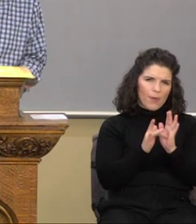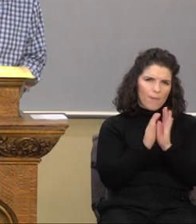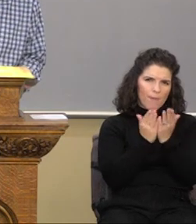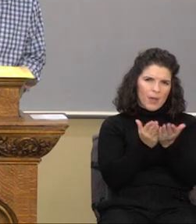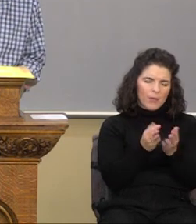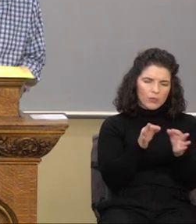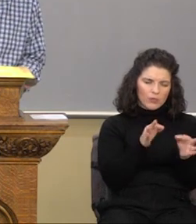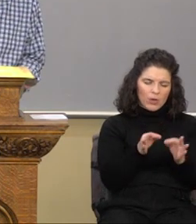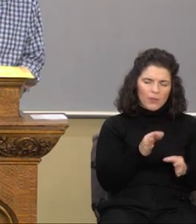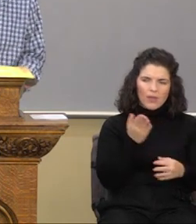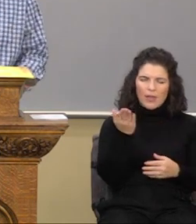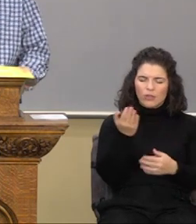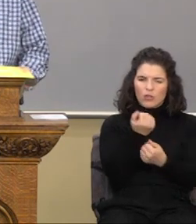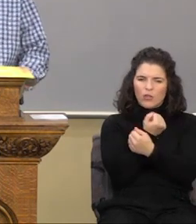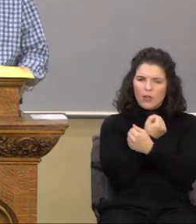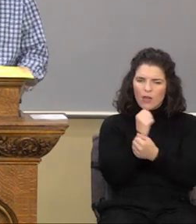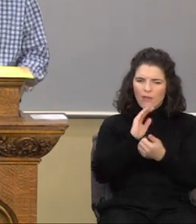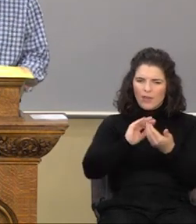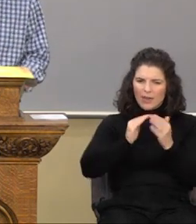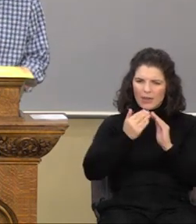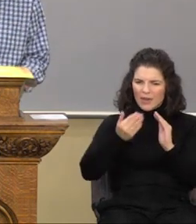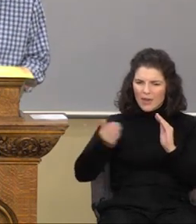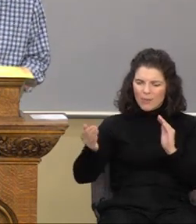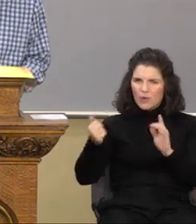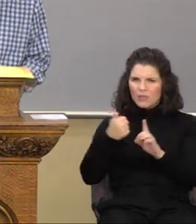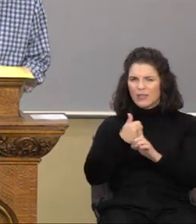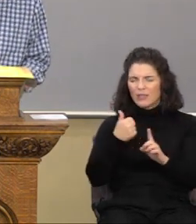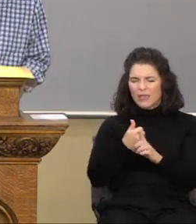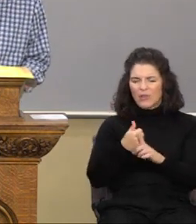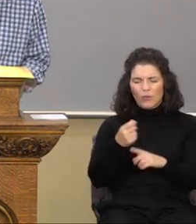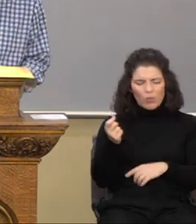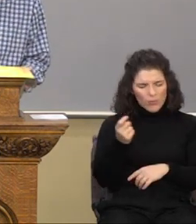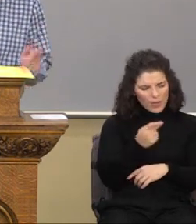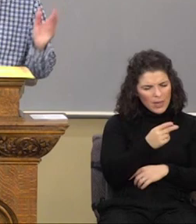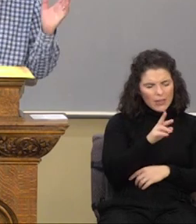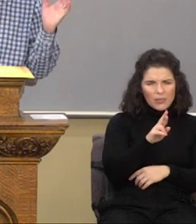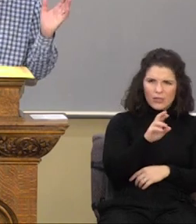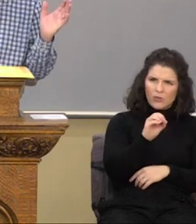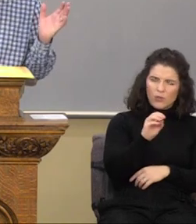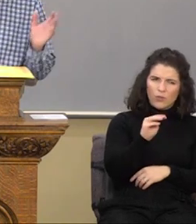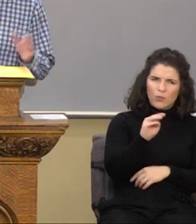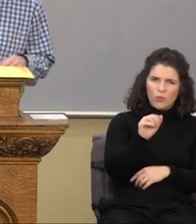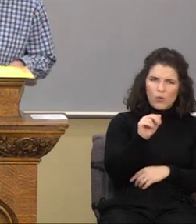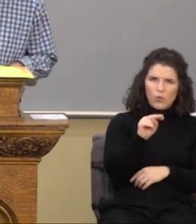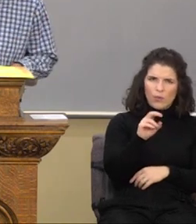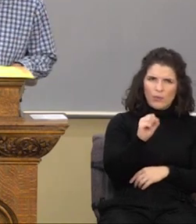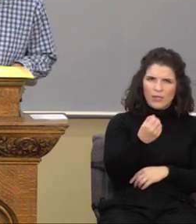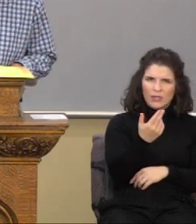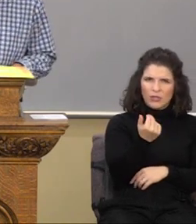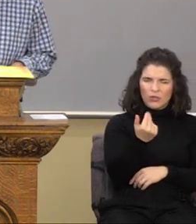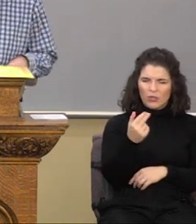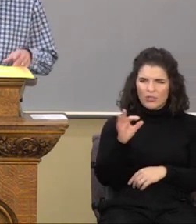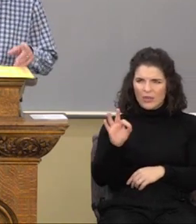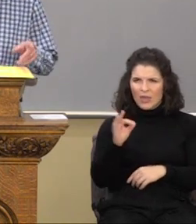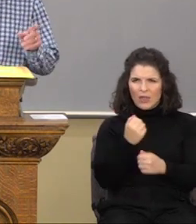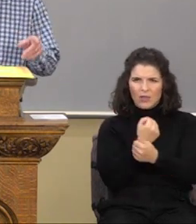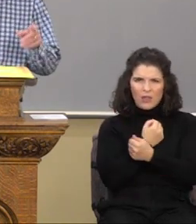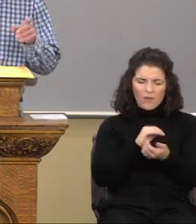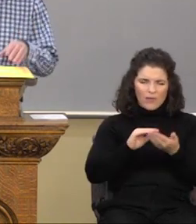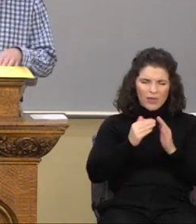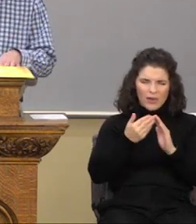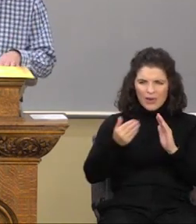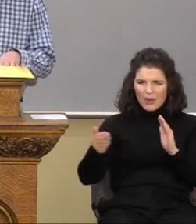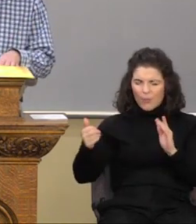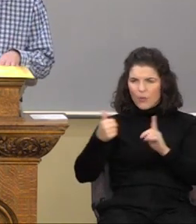neighbor as thyself. And if we go back again, Romans 13, very quickly, again, the end of verse nine, thou shalt love thy neighbor as thyself. Verse 10,